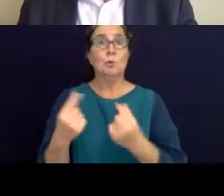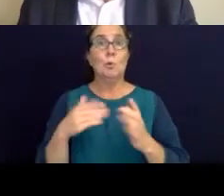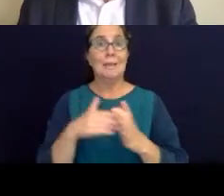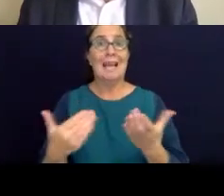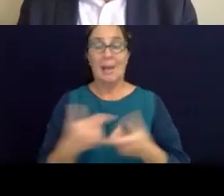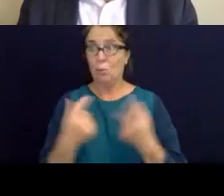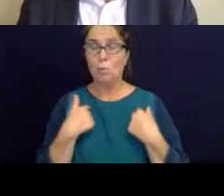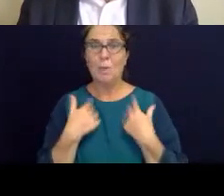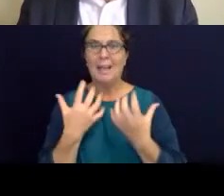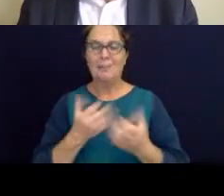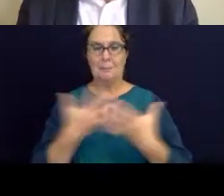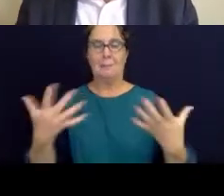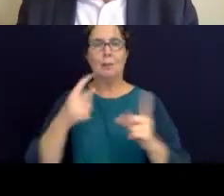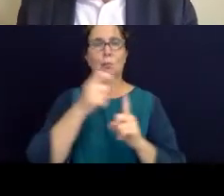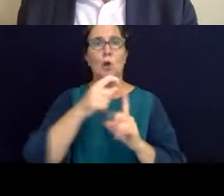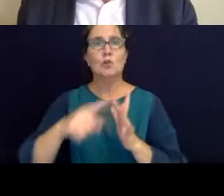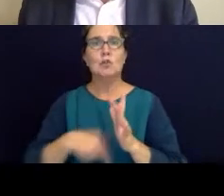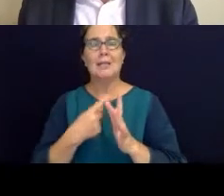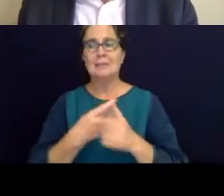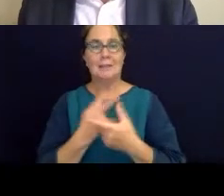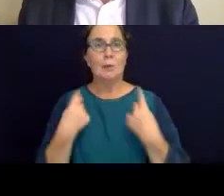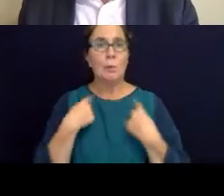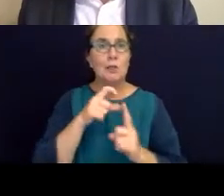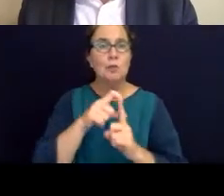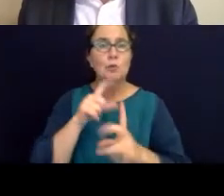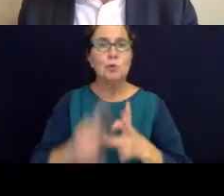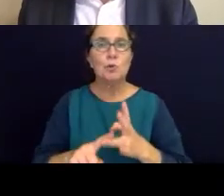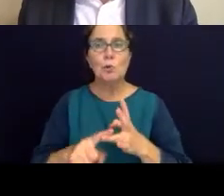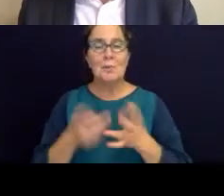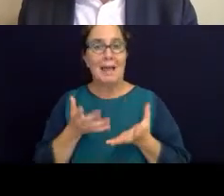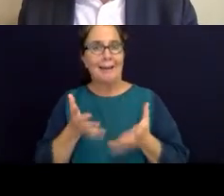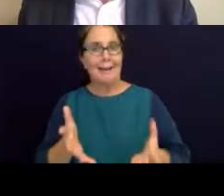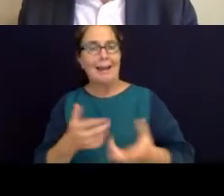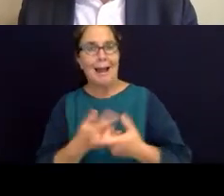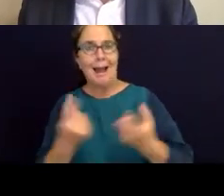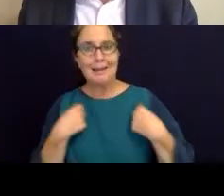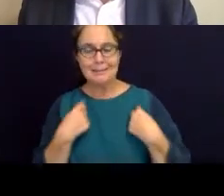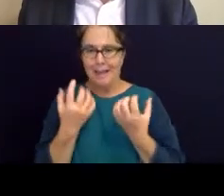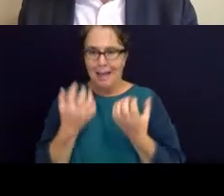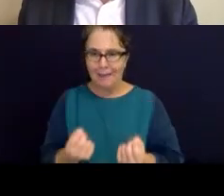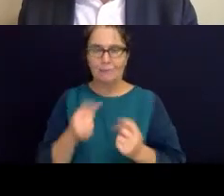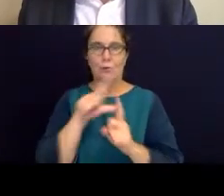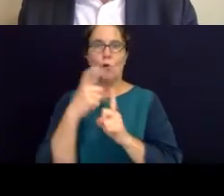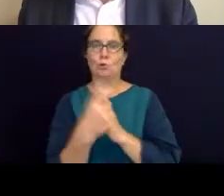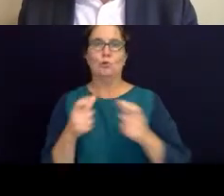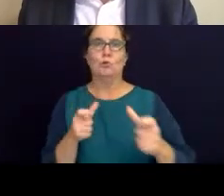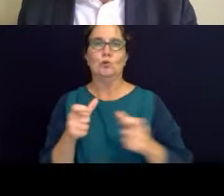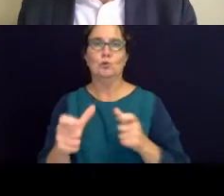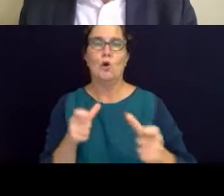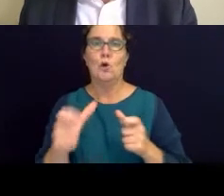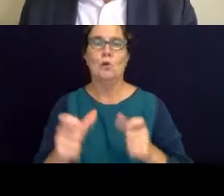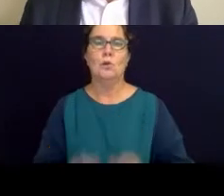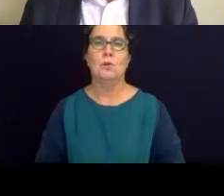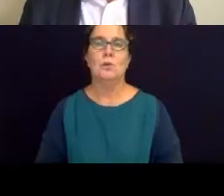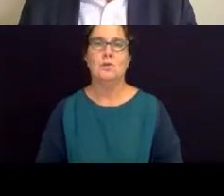a talk later on that have allowed us to take that cultural control through a mana enhancing